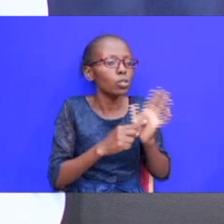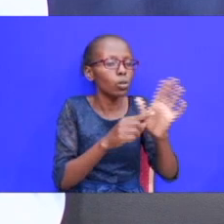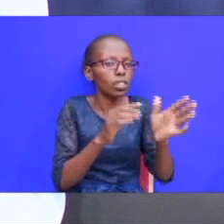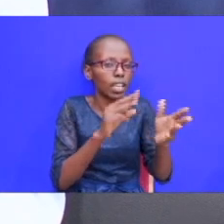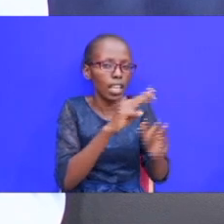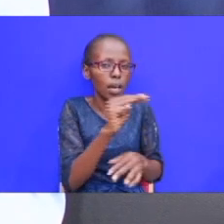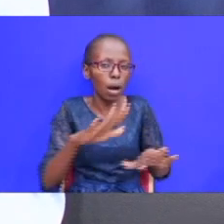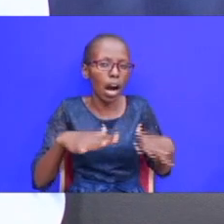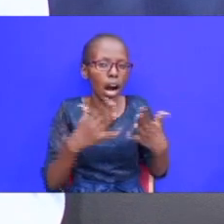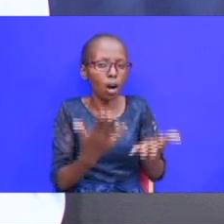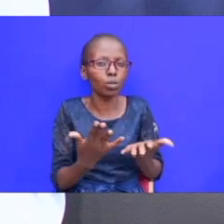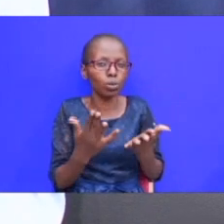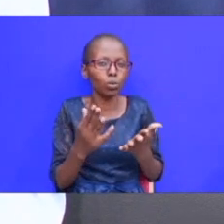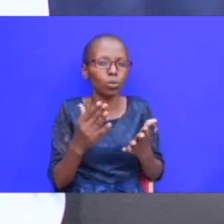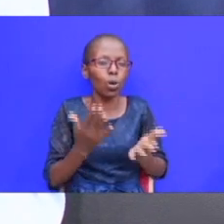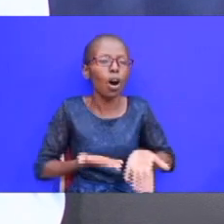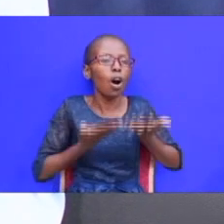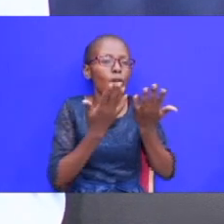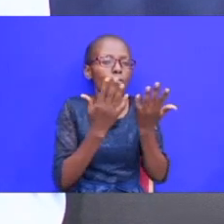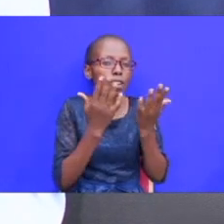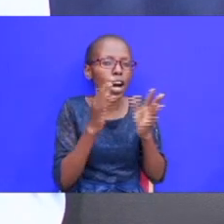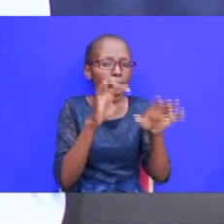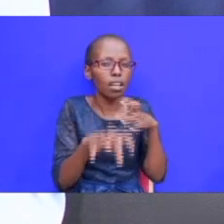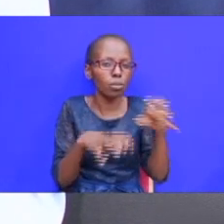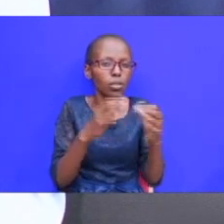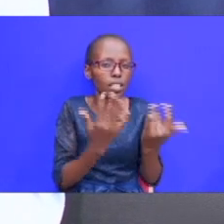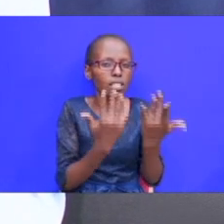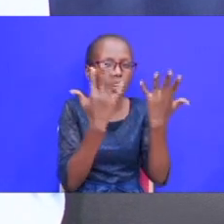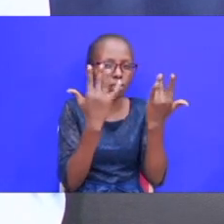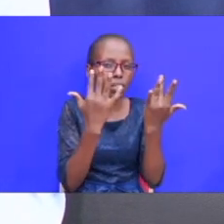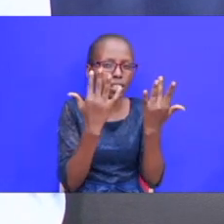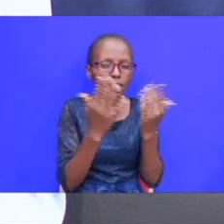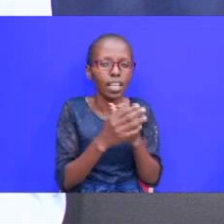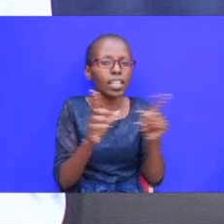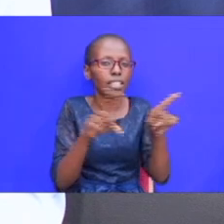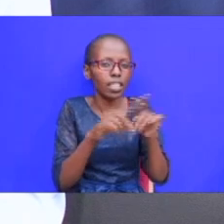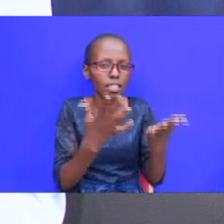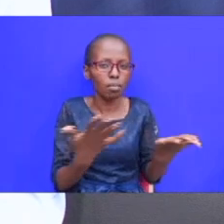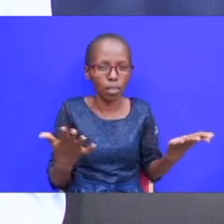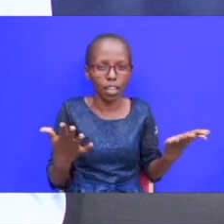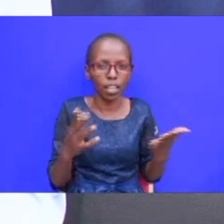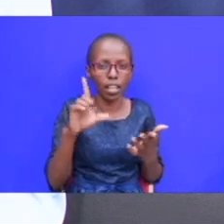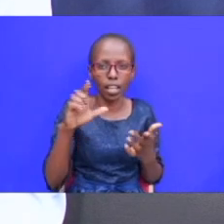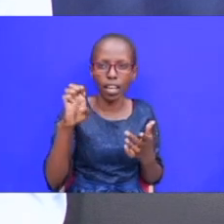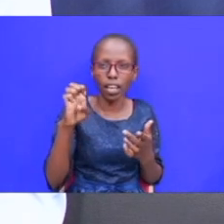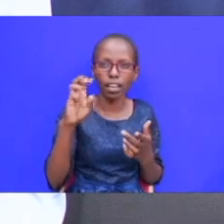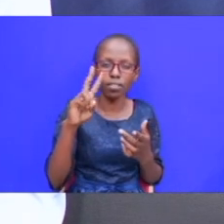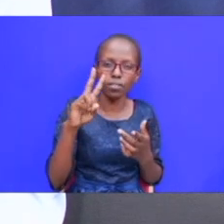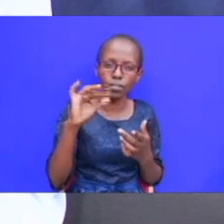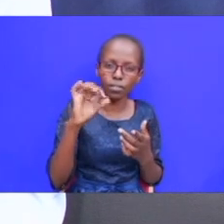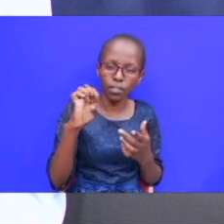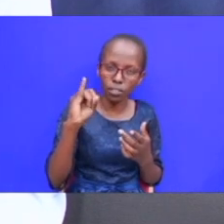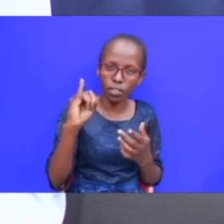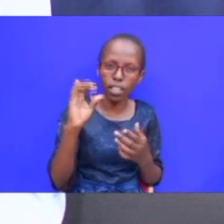animals so that they can go to offer as a sacrifice and that is how they were reconciled to god it is the same thing levi simon they